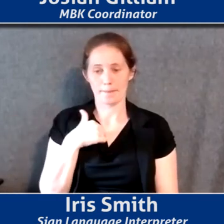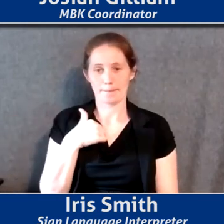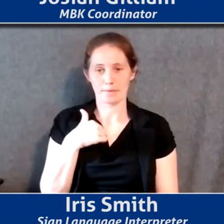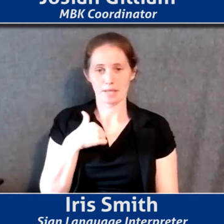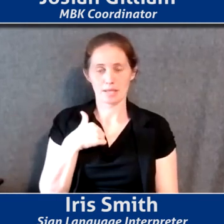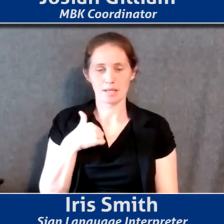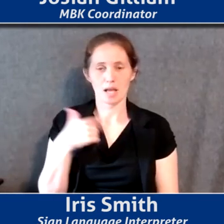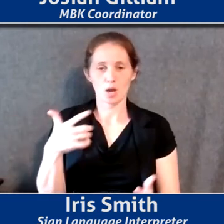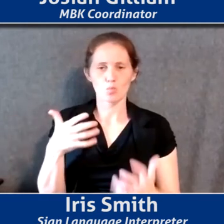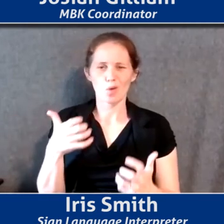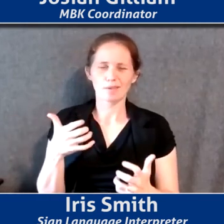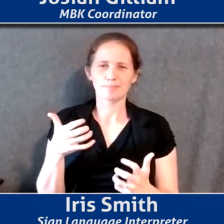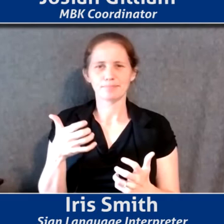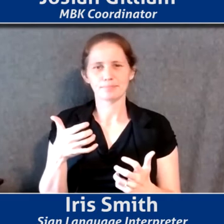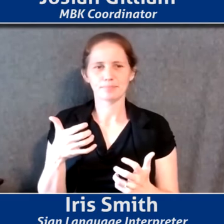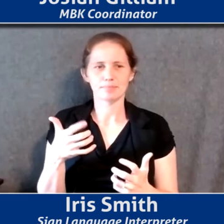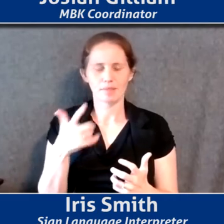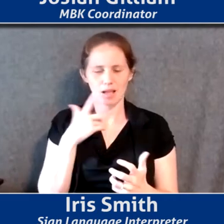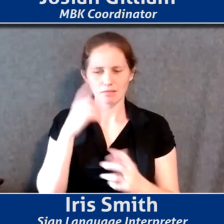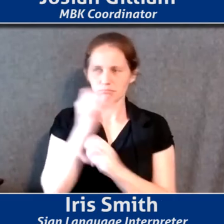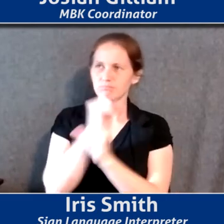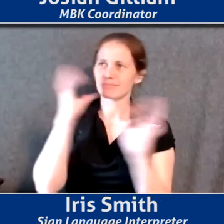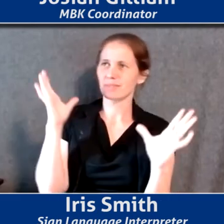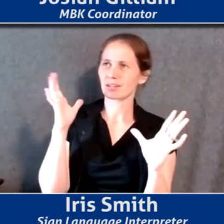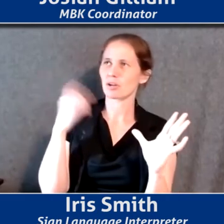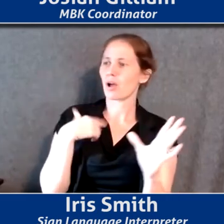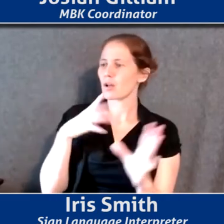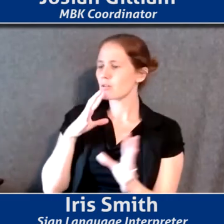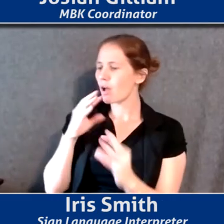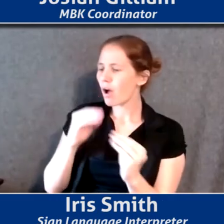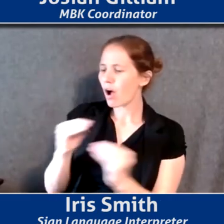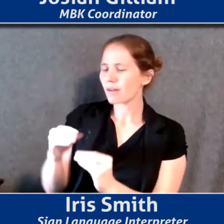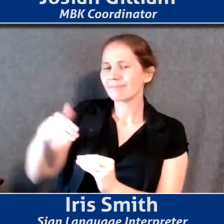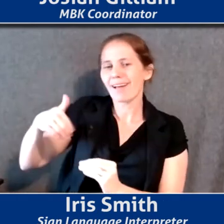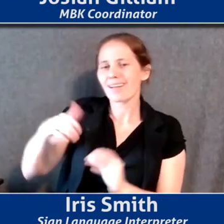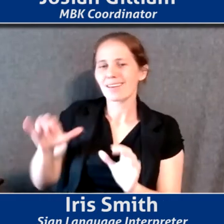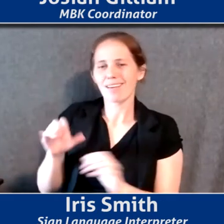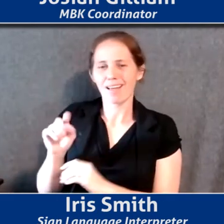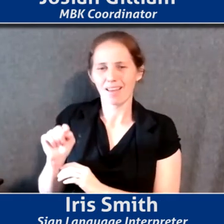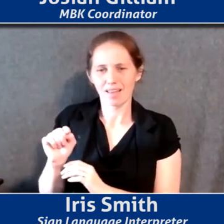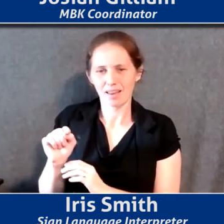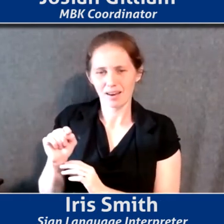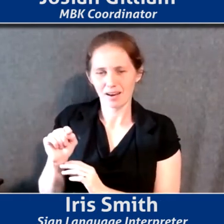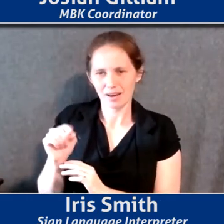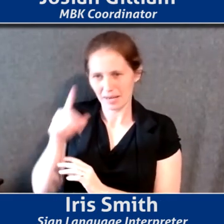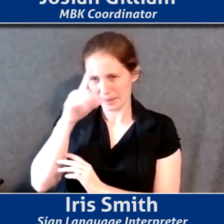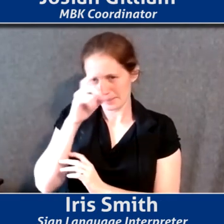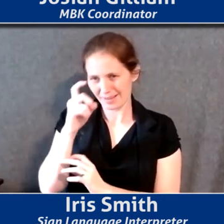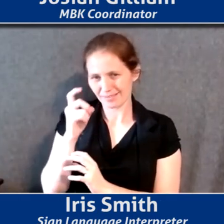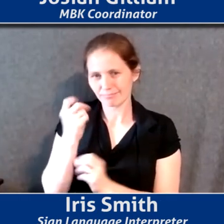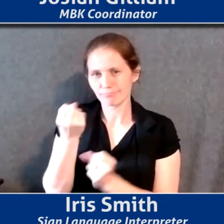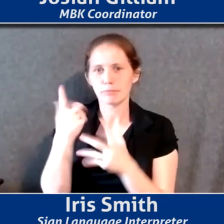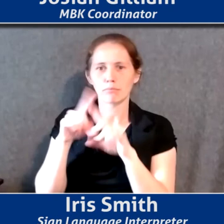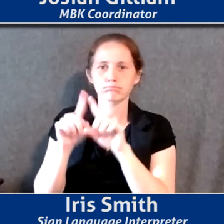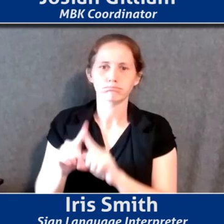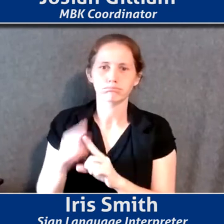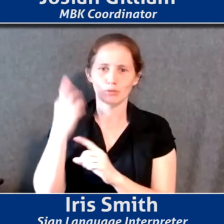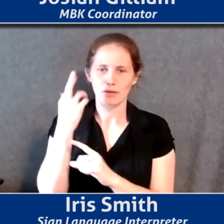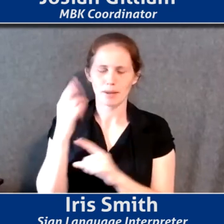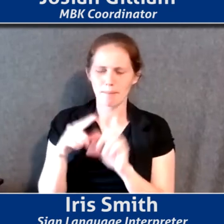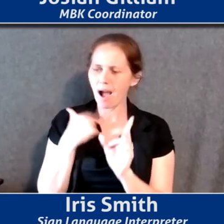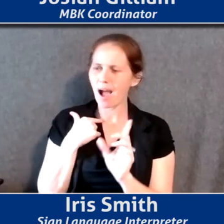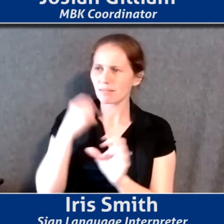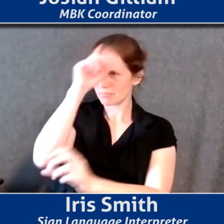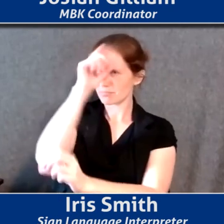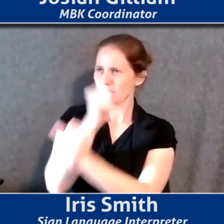want, it's like, I, I, I picture myself talking with them about it. I have not done this because, uh, for a lot of different reasons, but I imagine myself talking